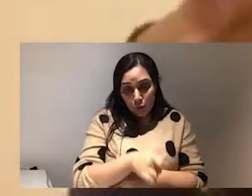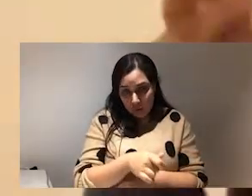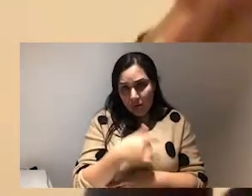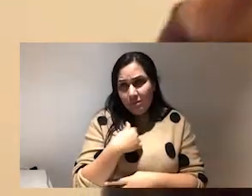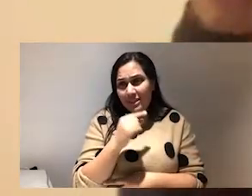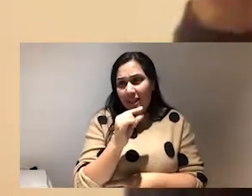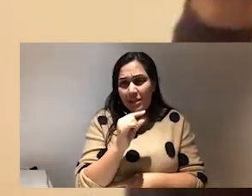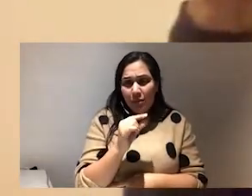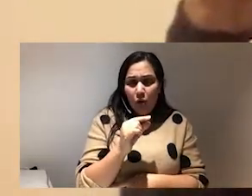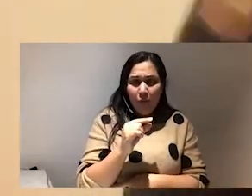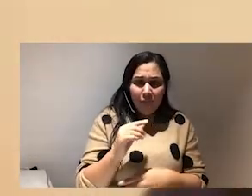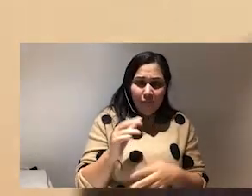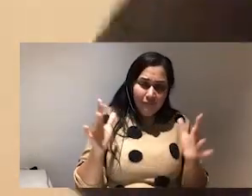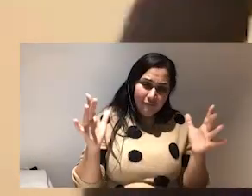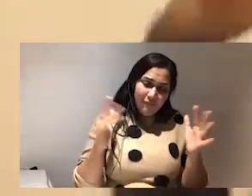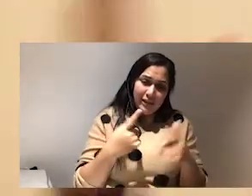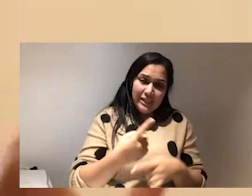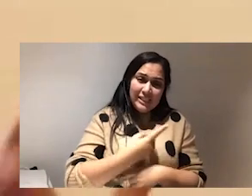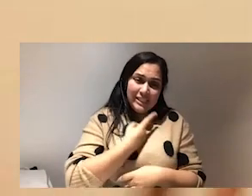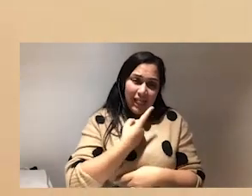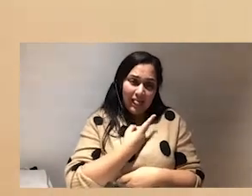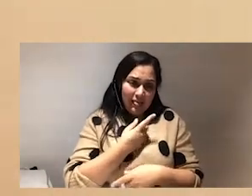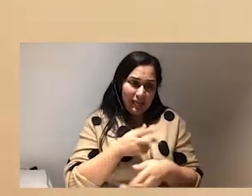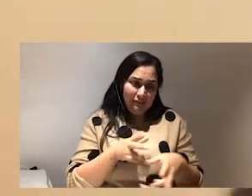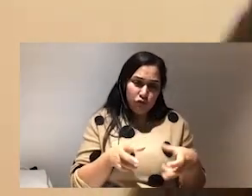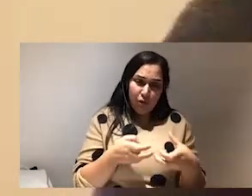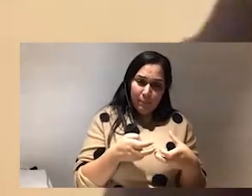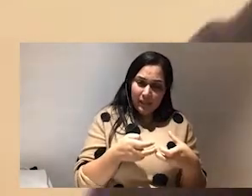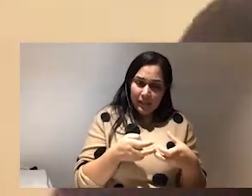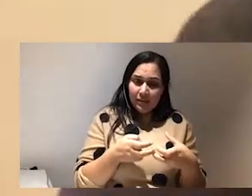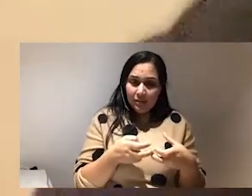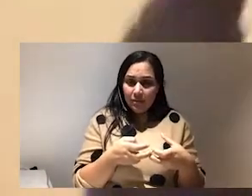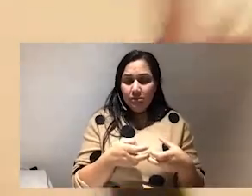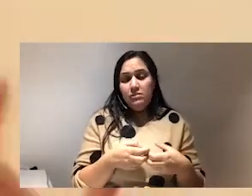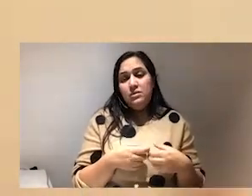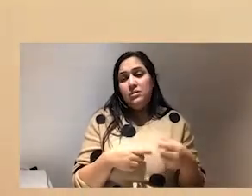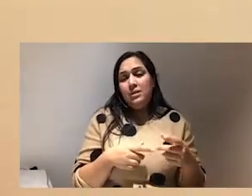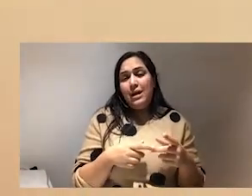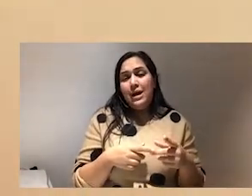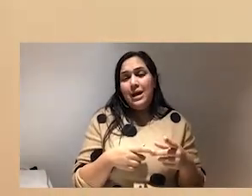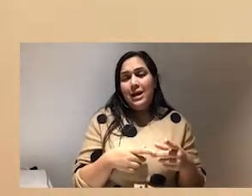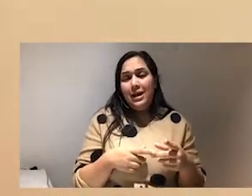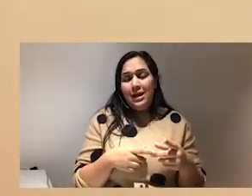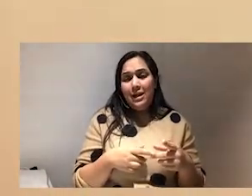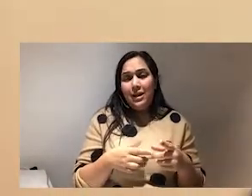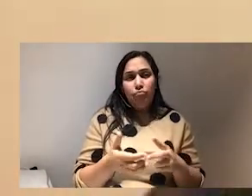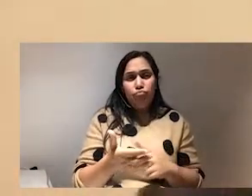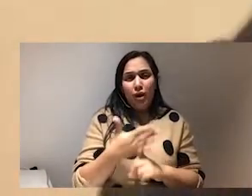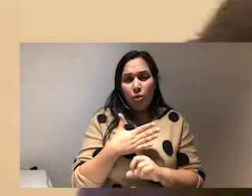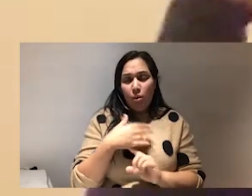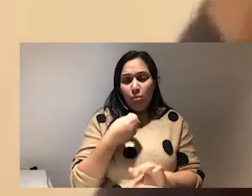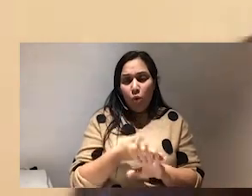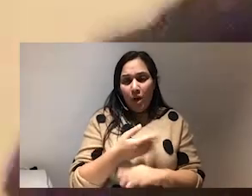bit of like self-trapping in in in what we and and boxing we put on ourselves and